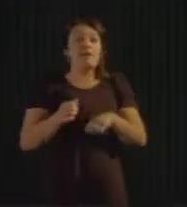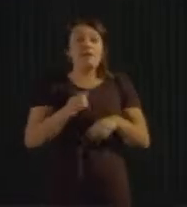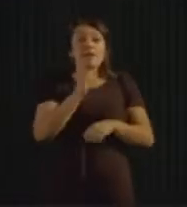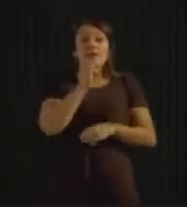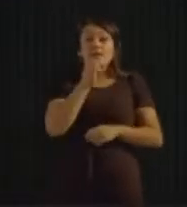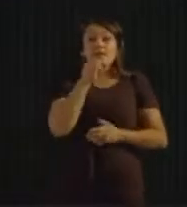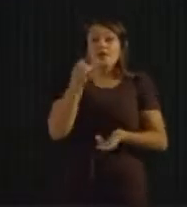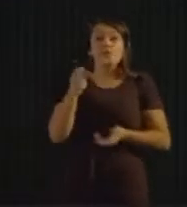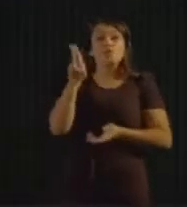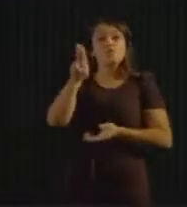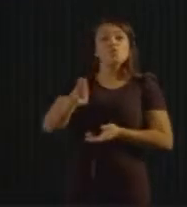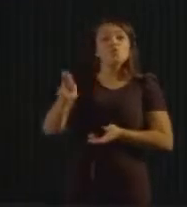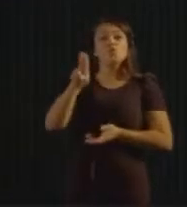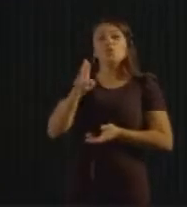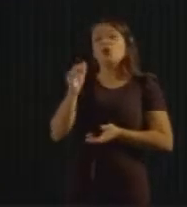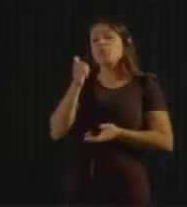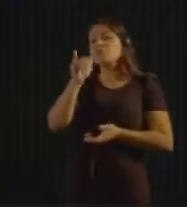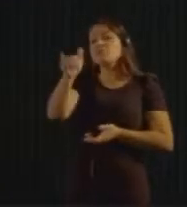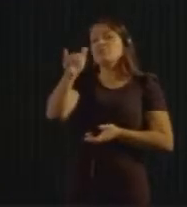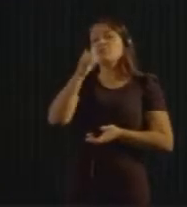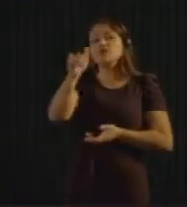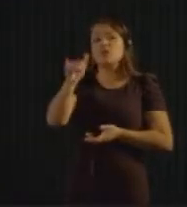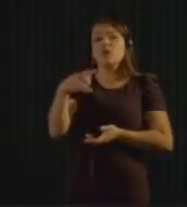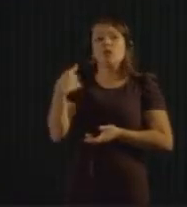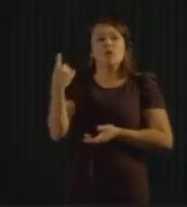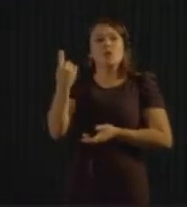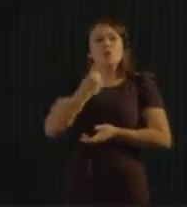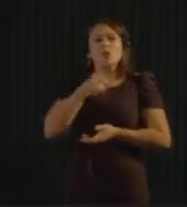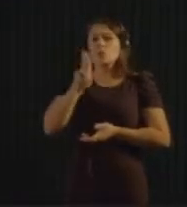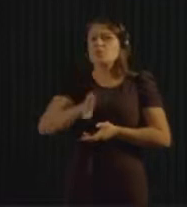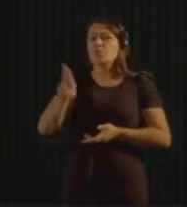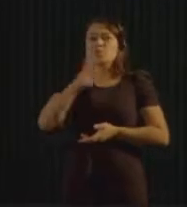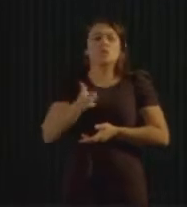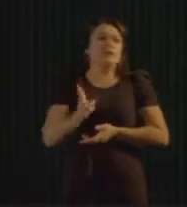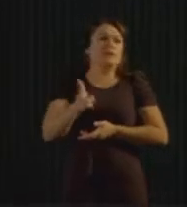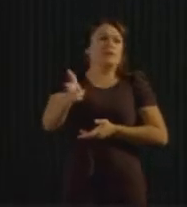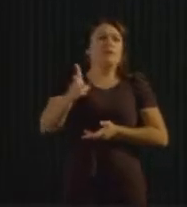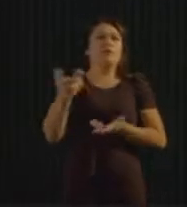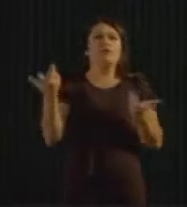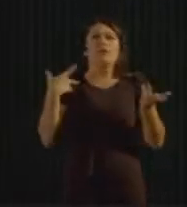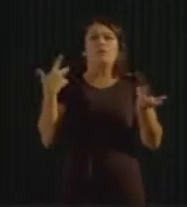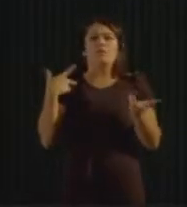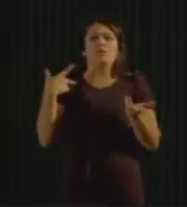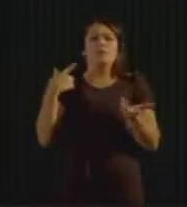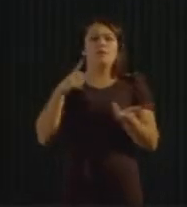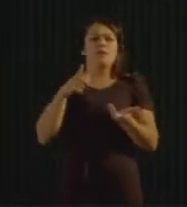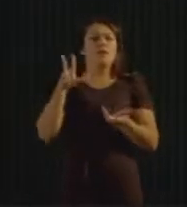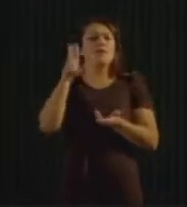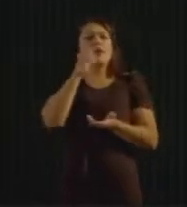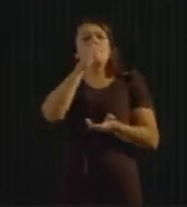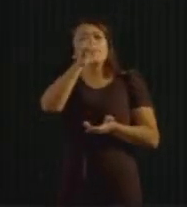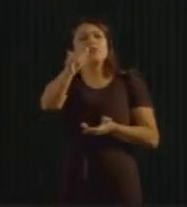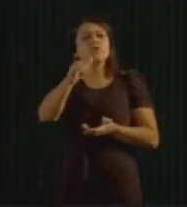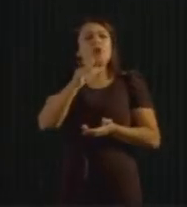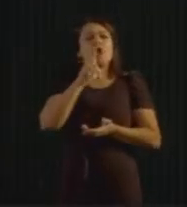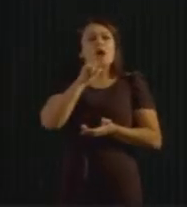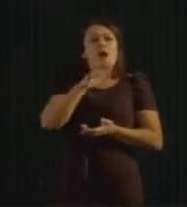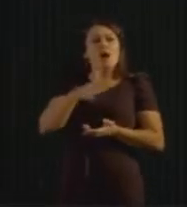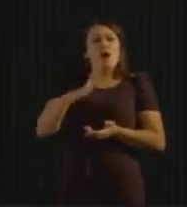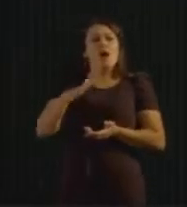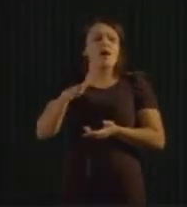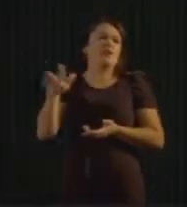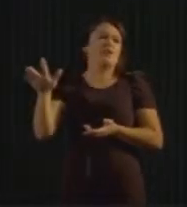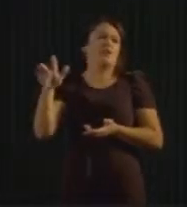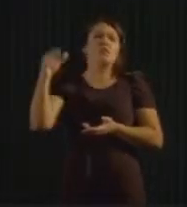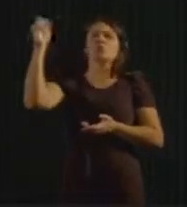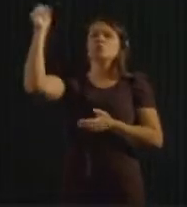kind of energy we are using, if it's water, solar, wind, whatever. But the consumption of energy is massive. And